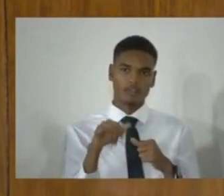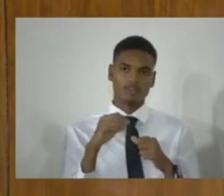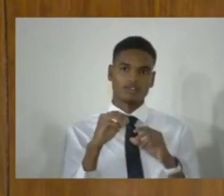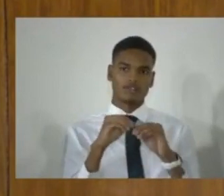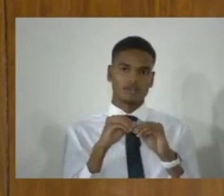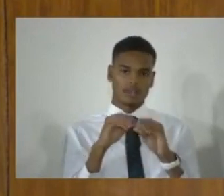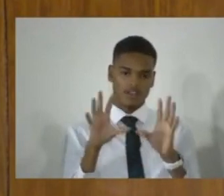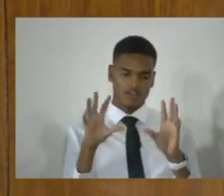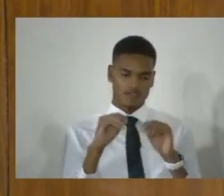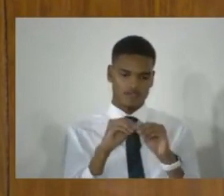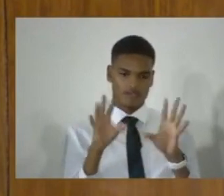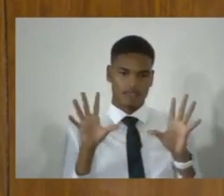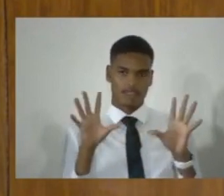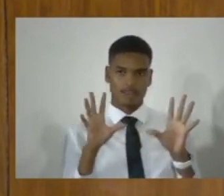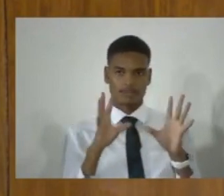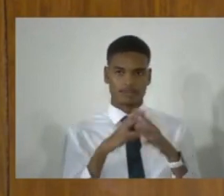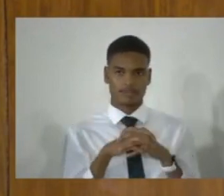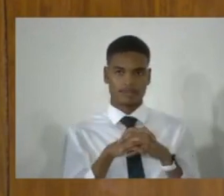clarified.